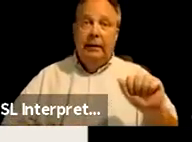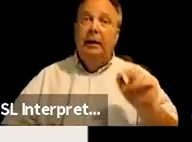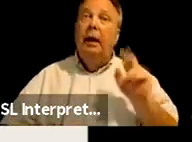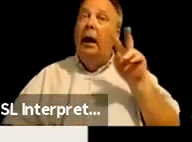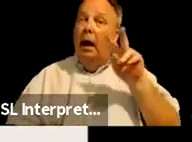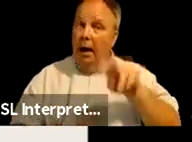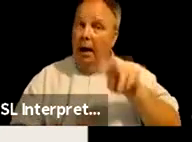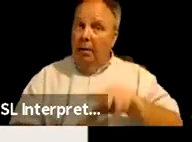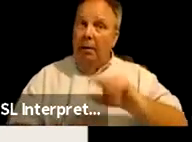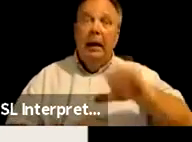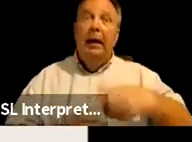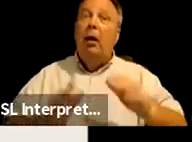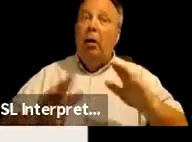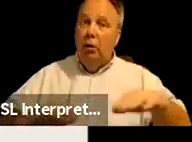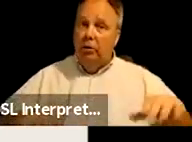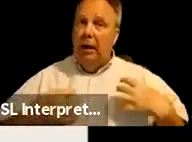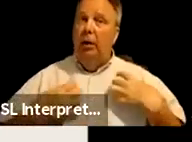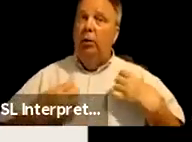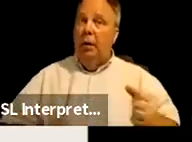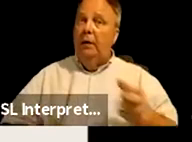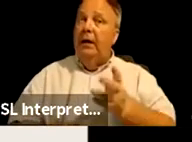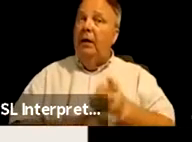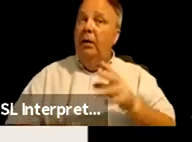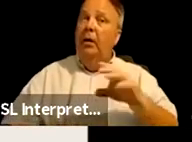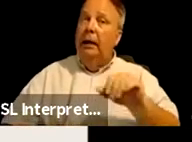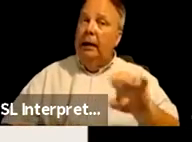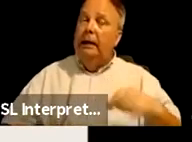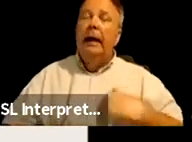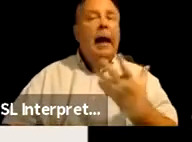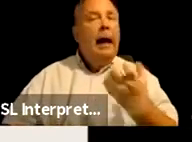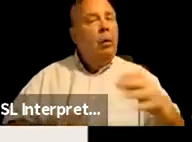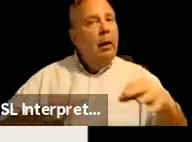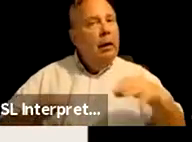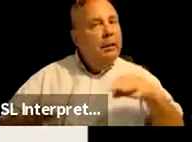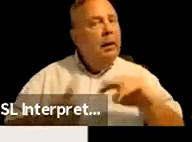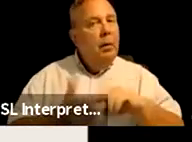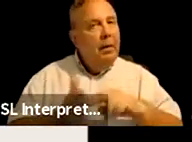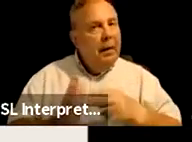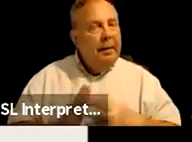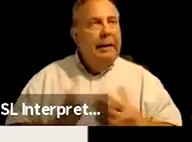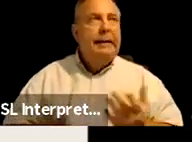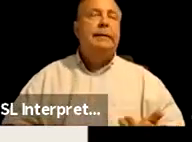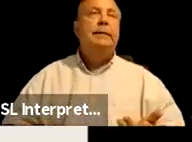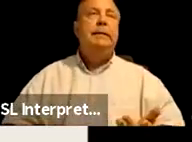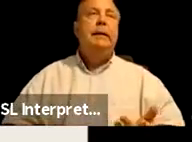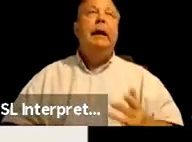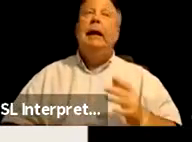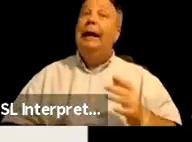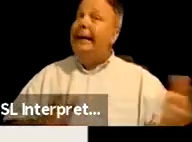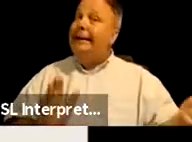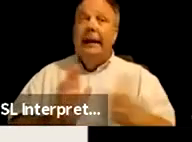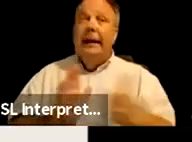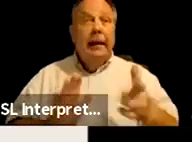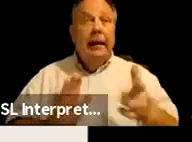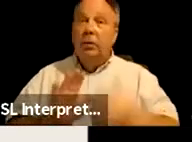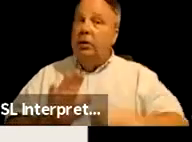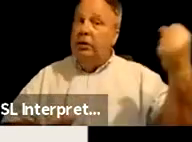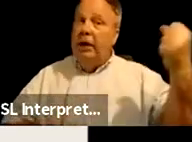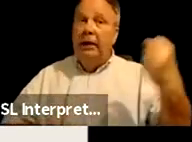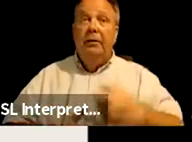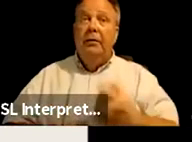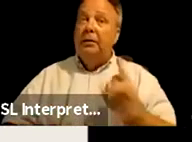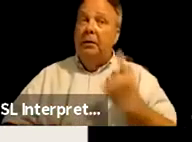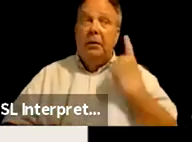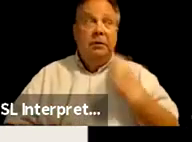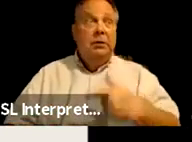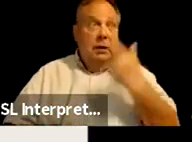to all child welfare cases. And I want to explain what that means is that it's illegal to take a child from someone